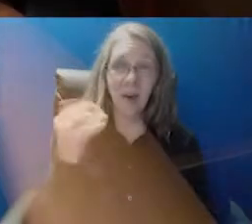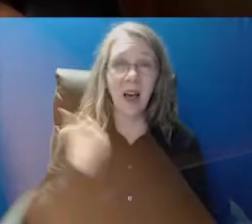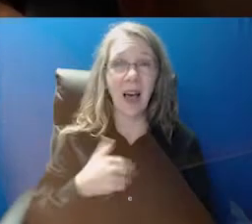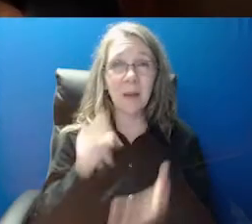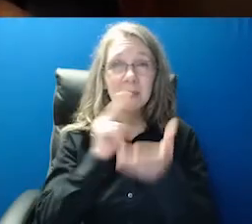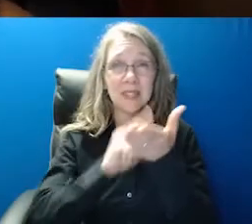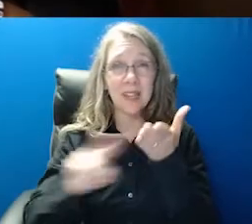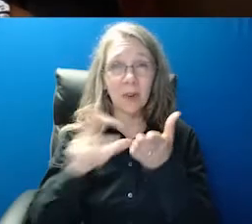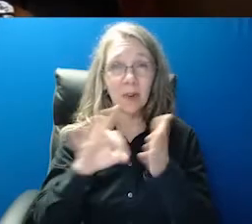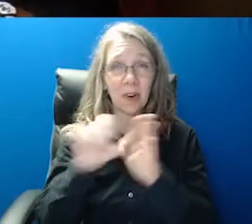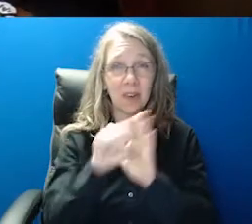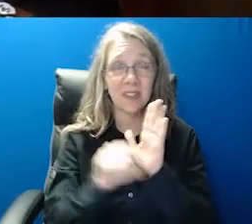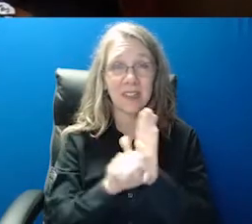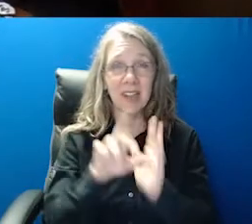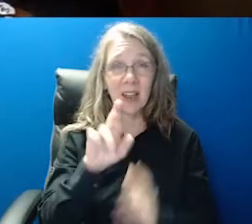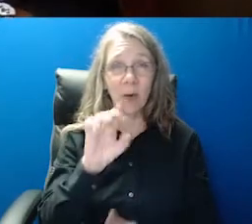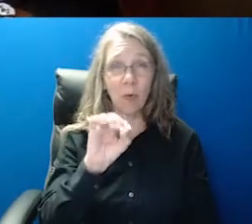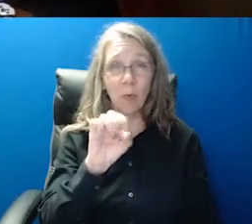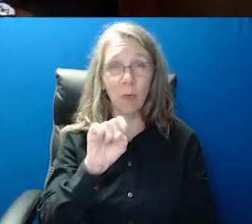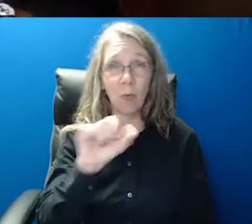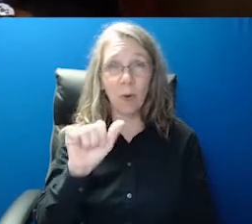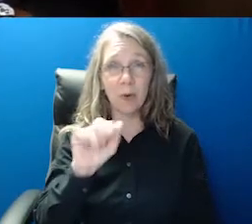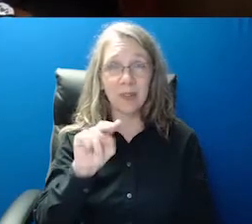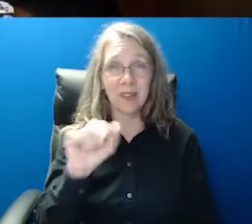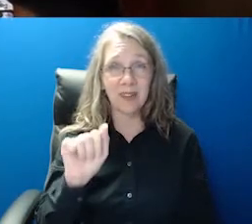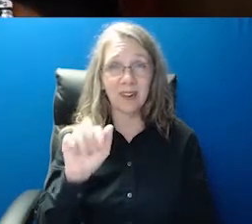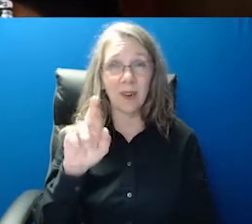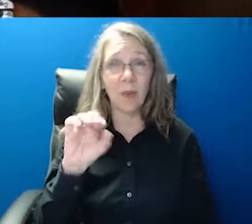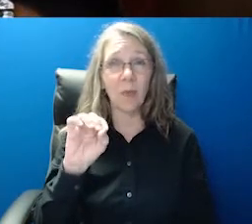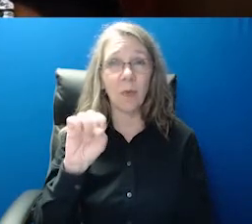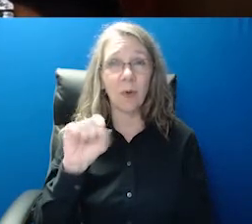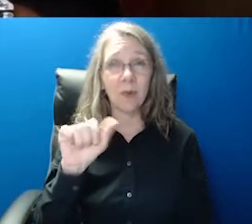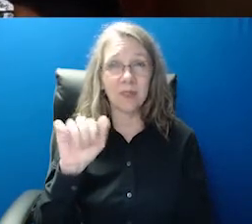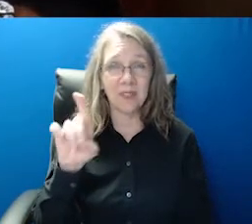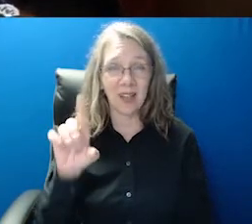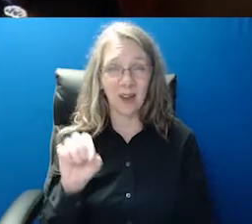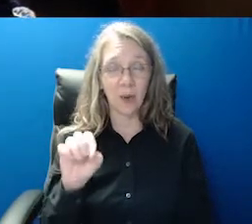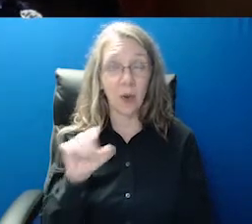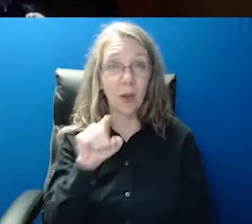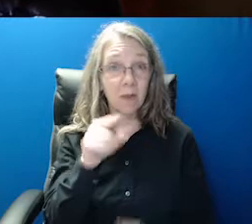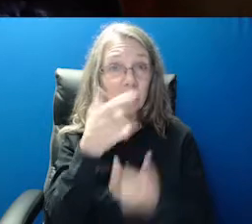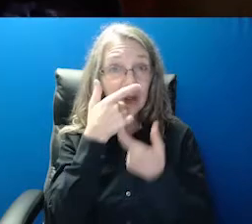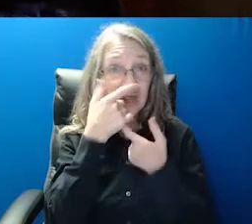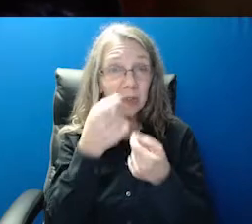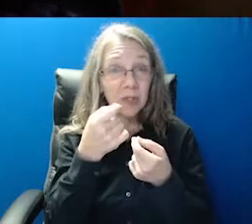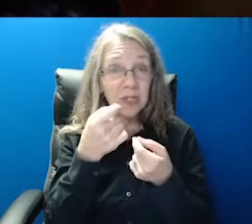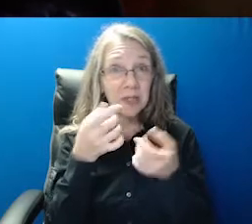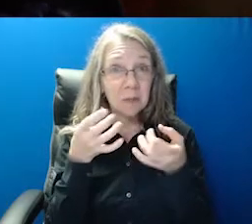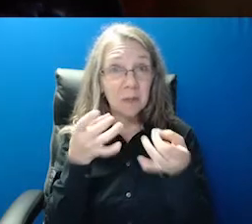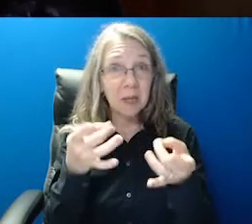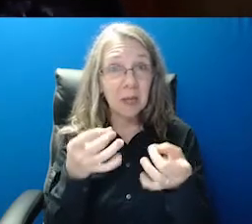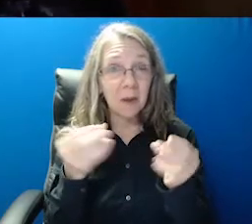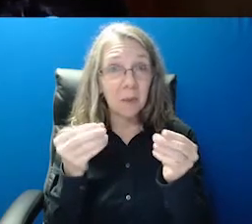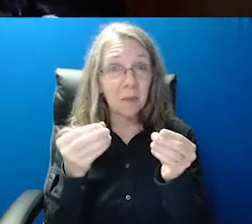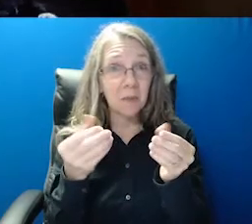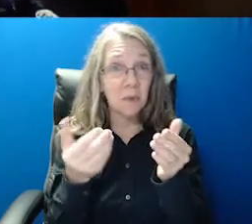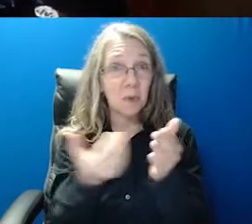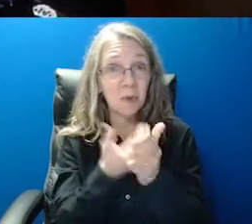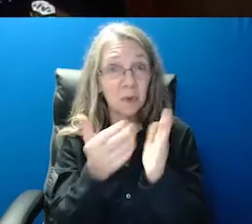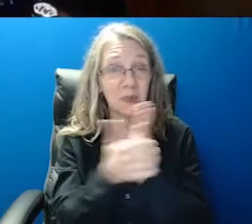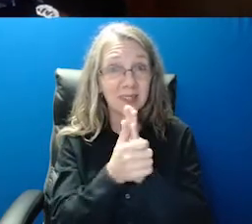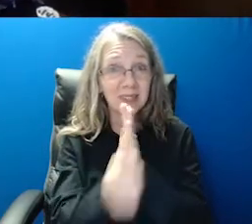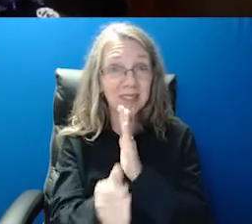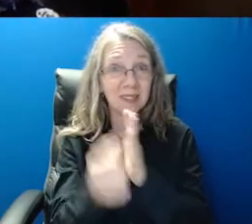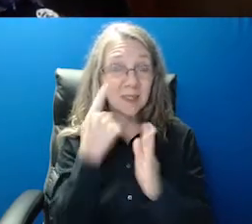Hello, I'm Secretary of State Rosanna Rosado. If you're looking for a way to build more skills for job readiness,